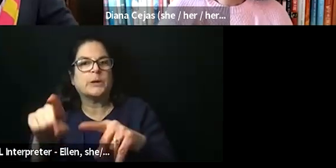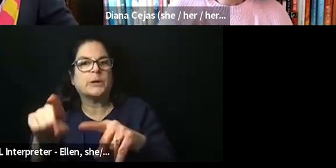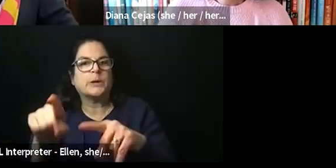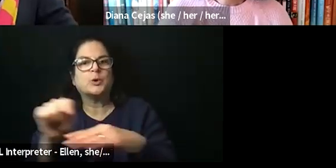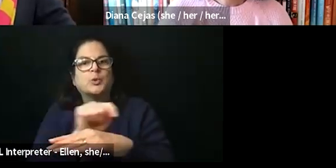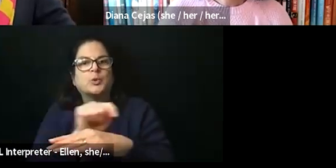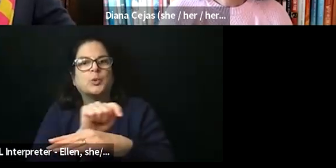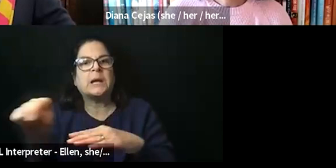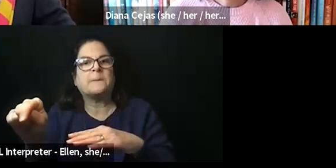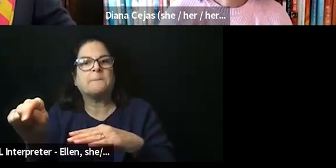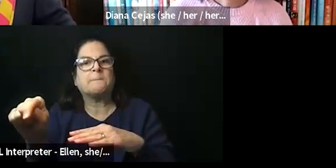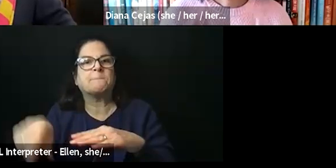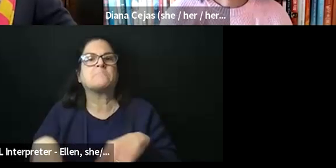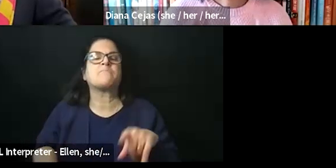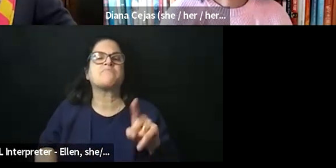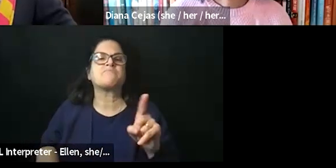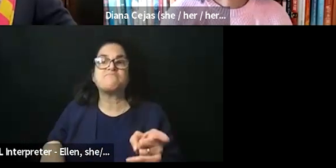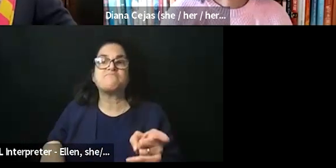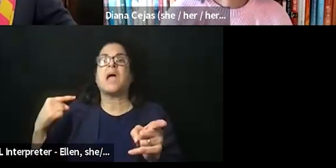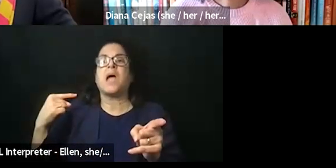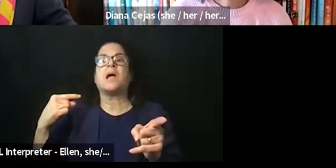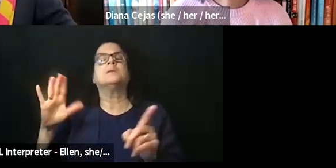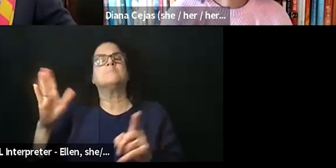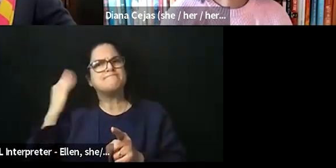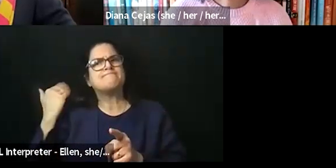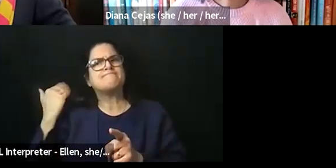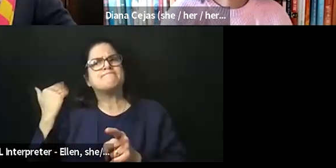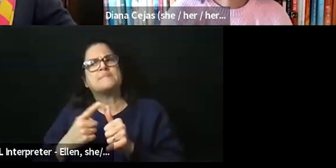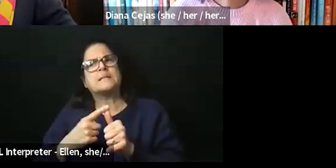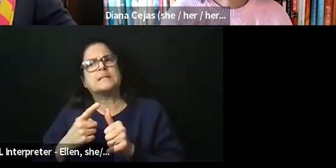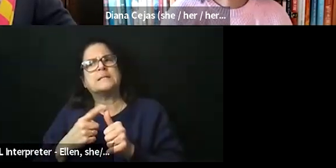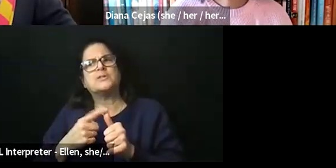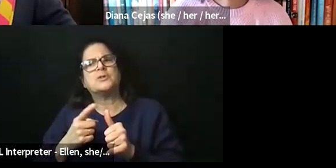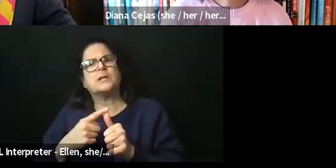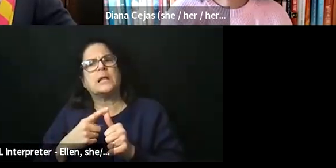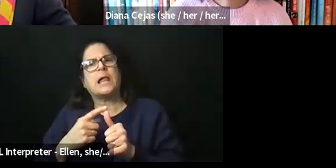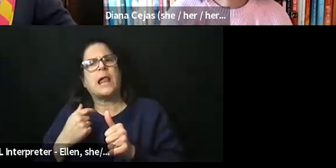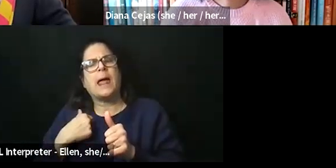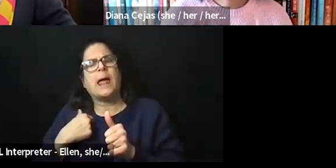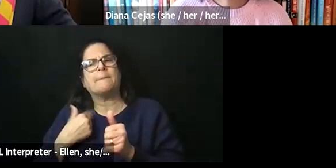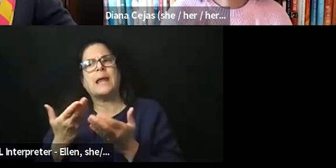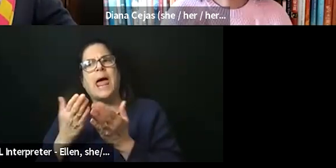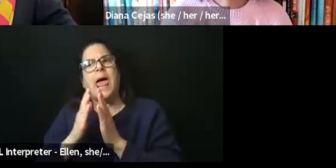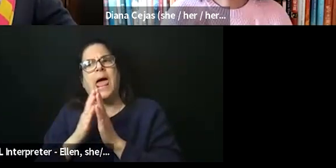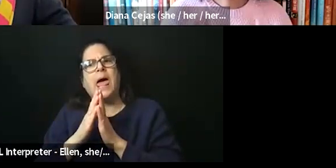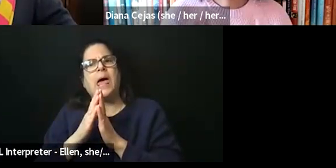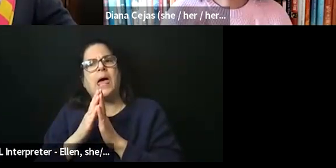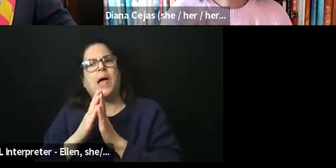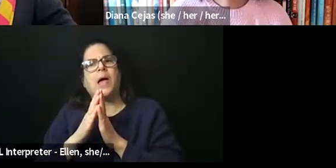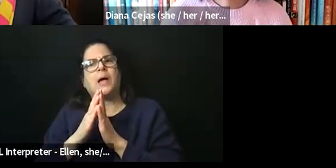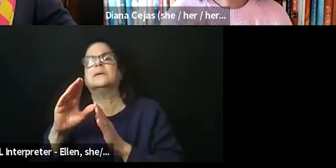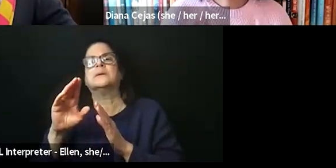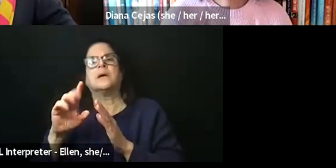And so I think, so initially I'm going to ask if Ashna can start